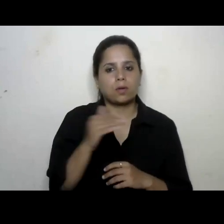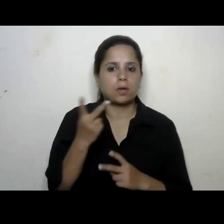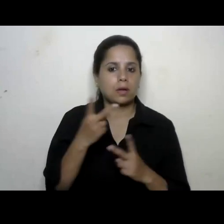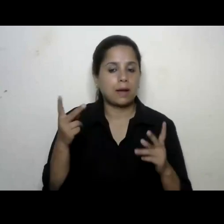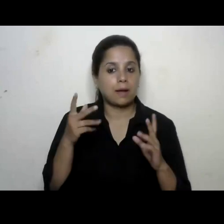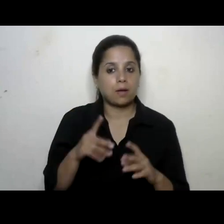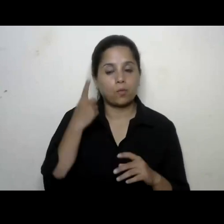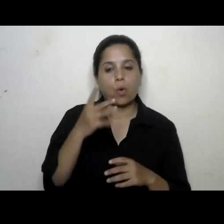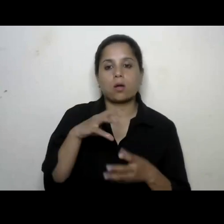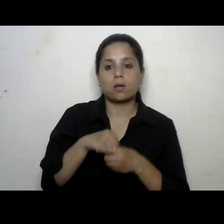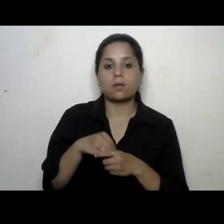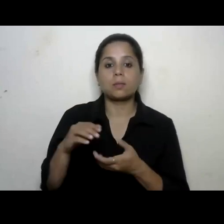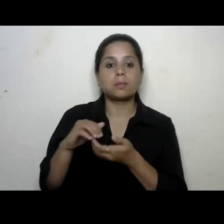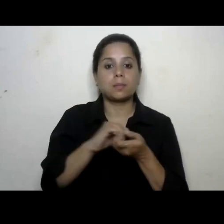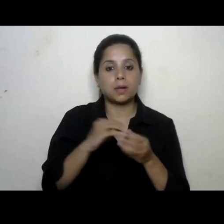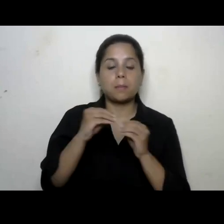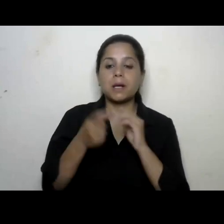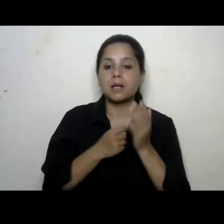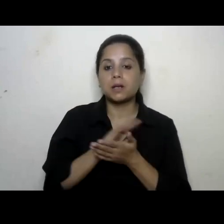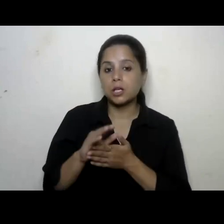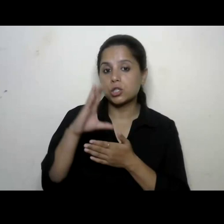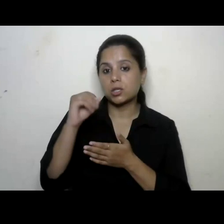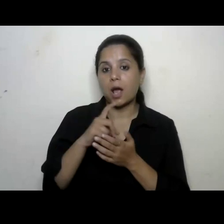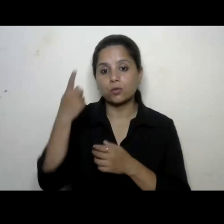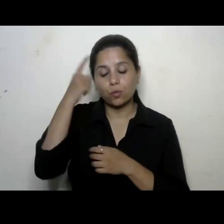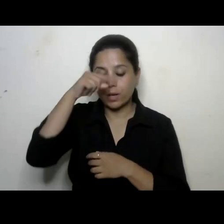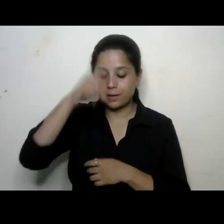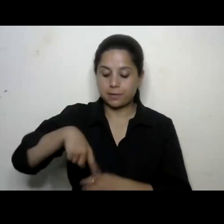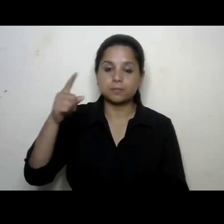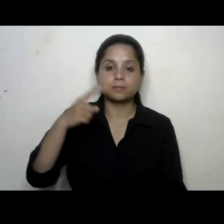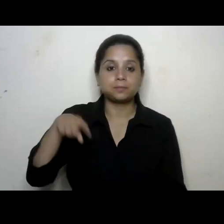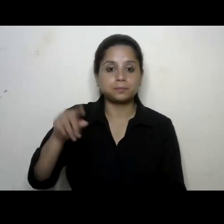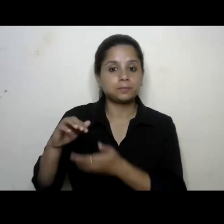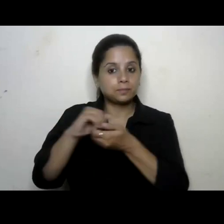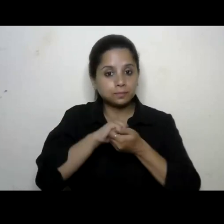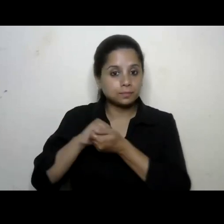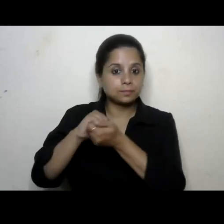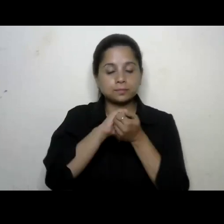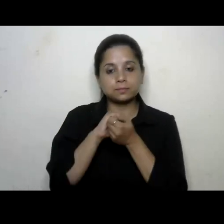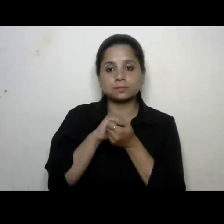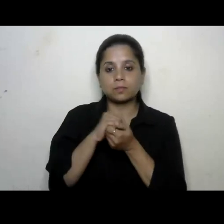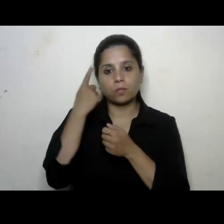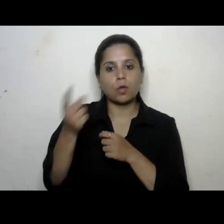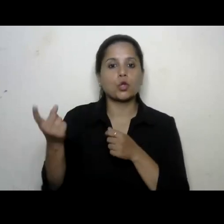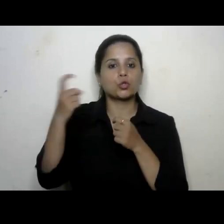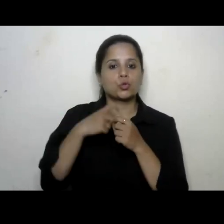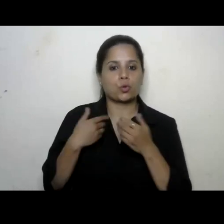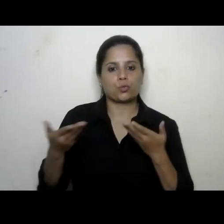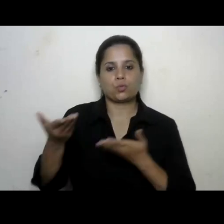partner British council of india collaborated or joined with us